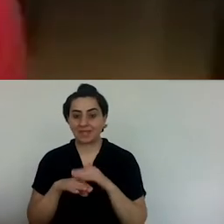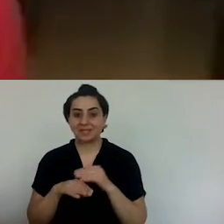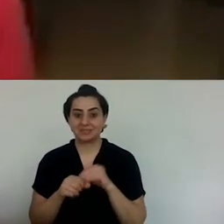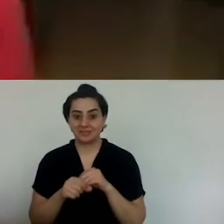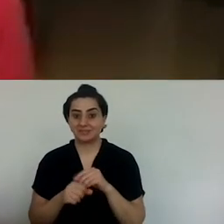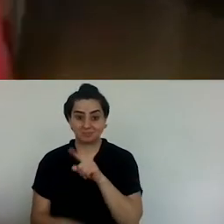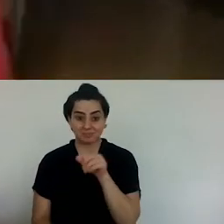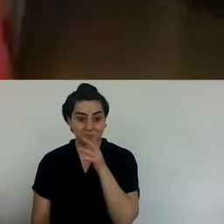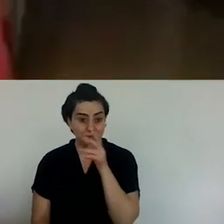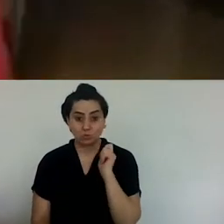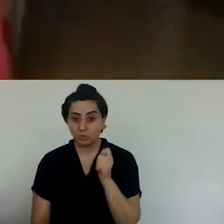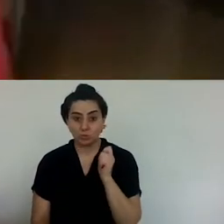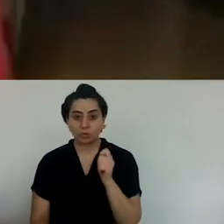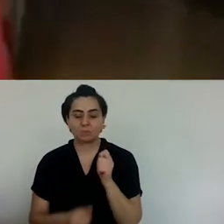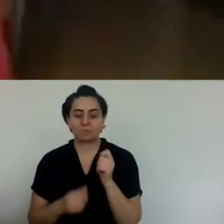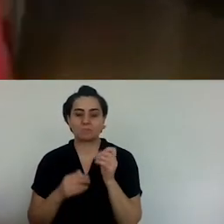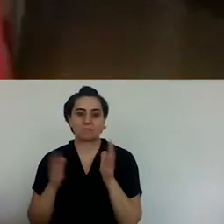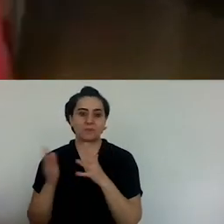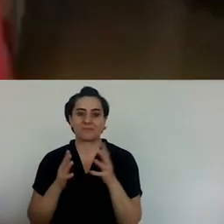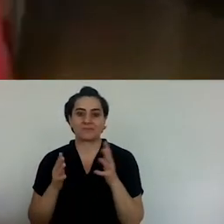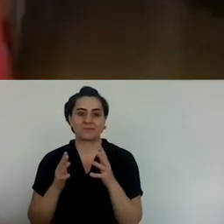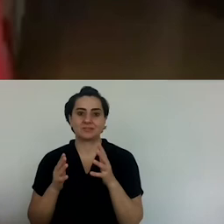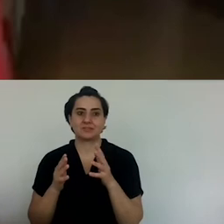and throw that onto the cats.